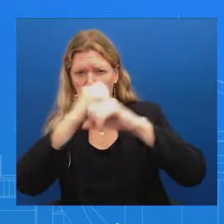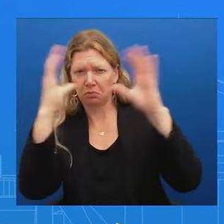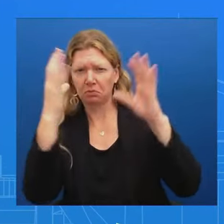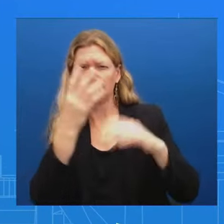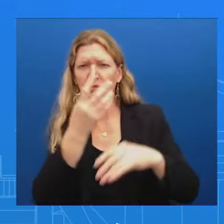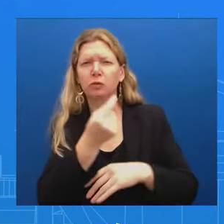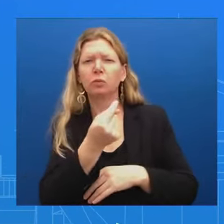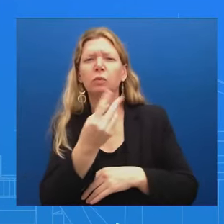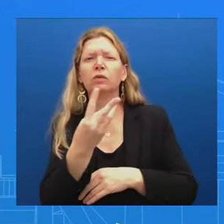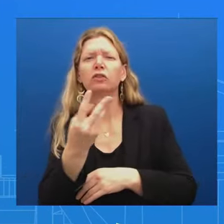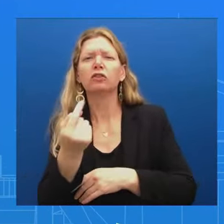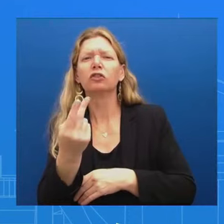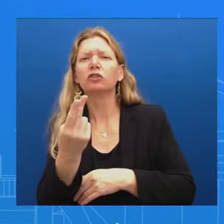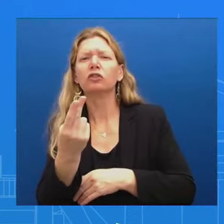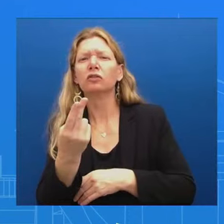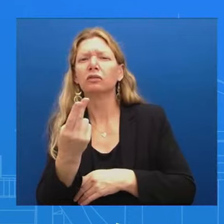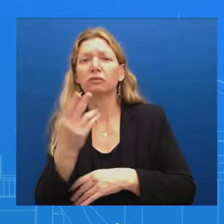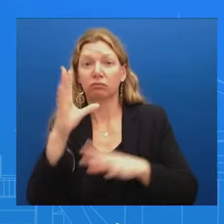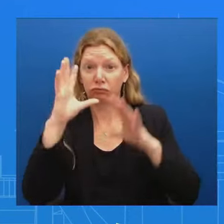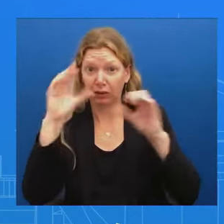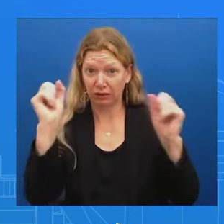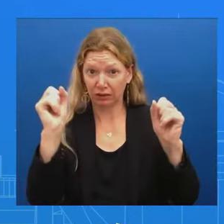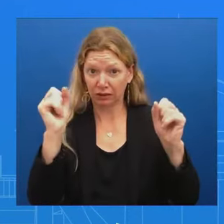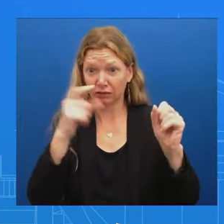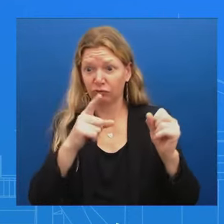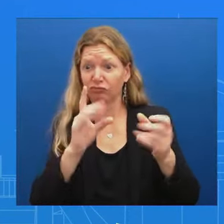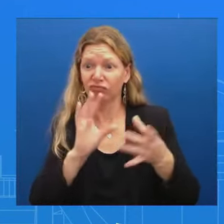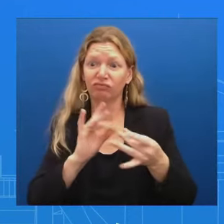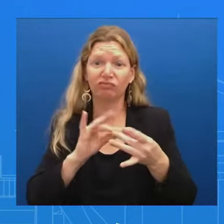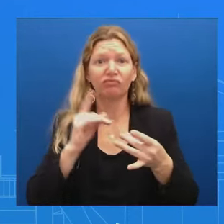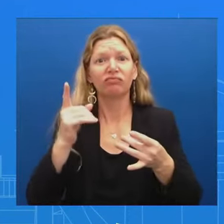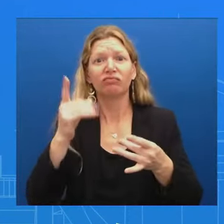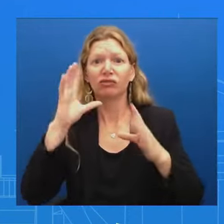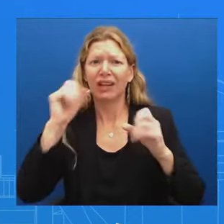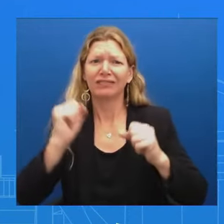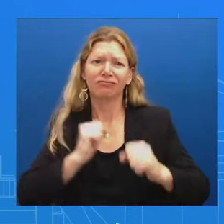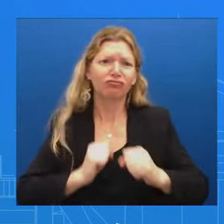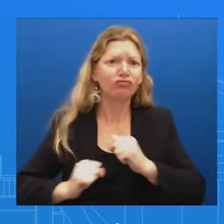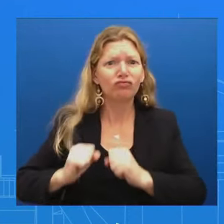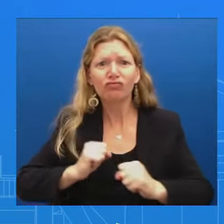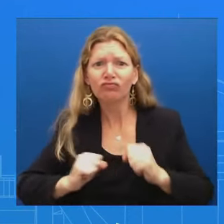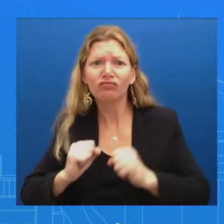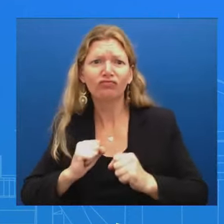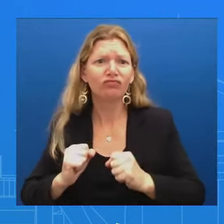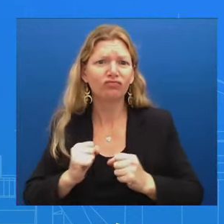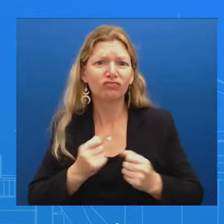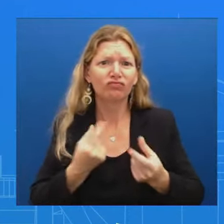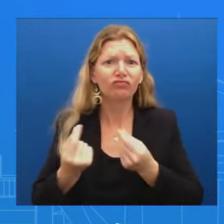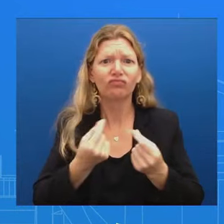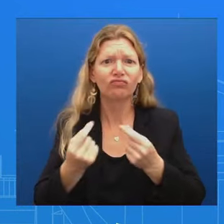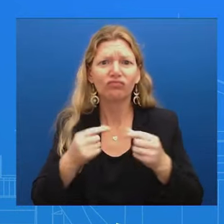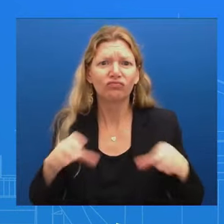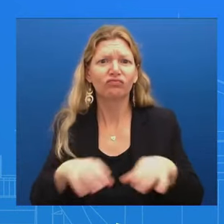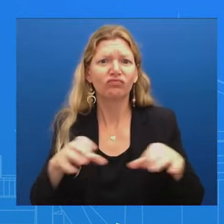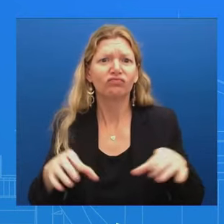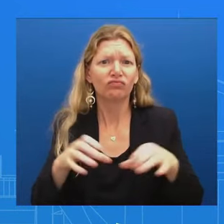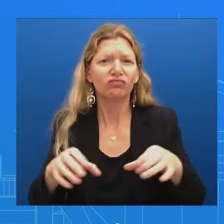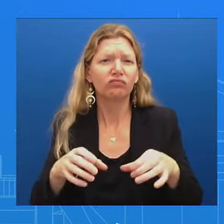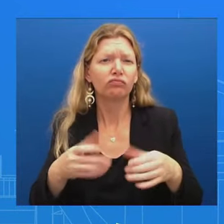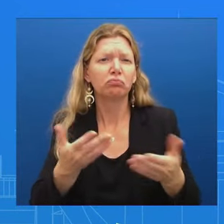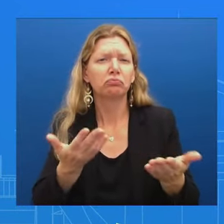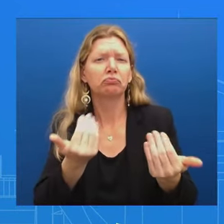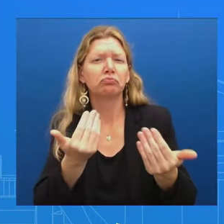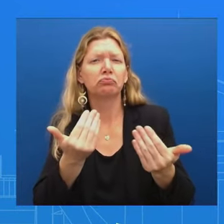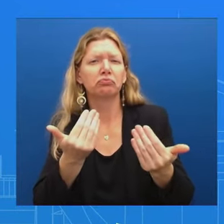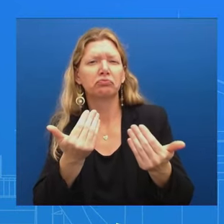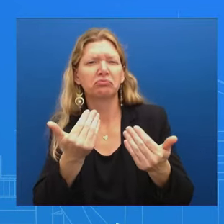has a lot of vigor and is doing a lot of things What is the way you got? So let me just talk about Friday a little bit Because I think people, I know that an advisory went out